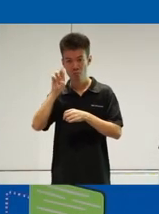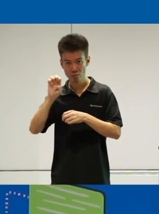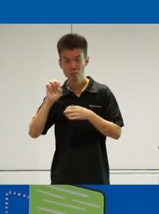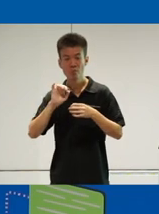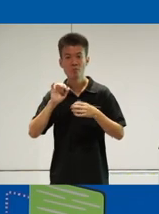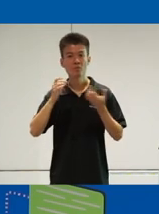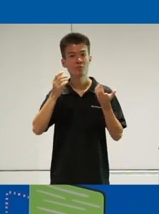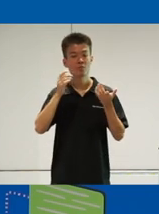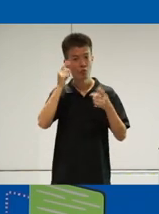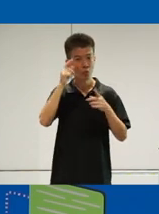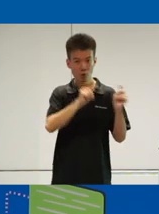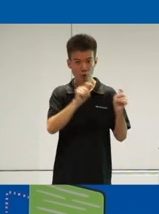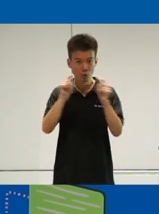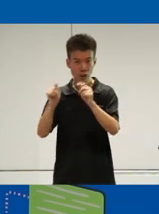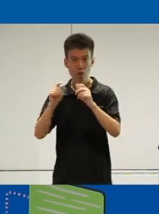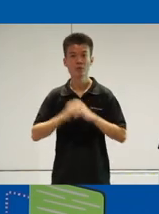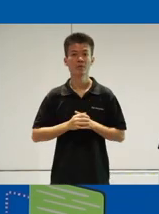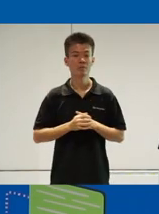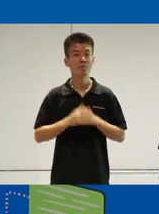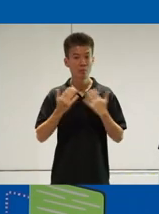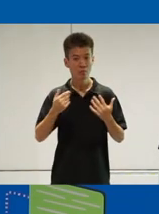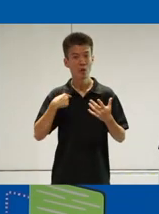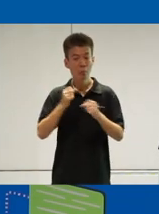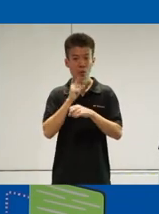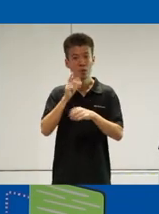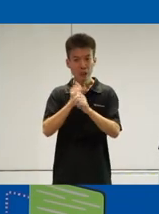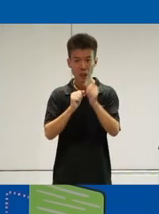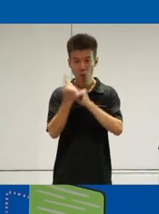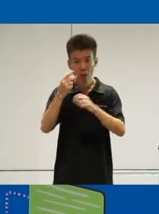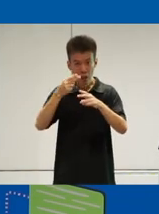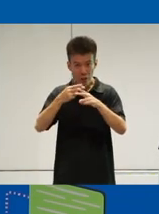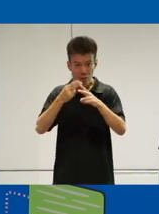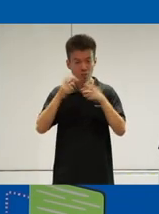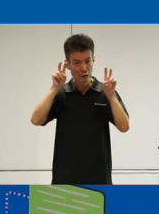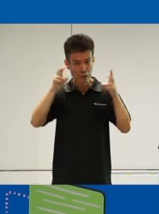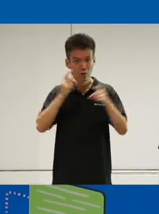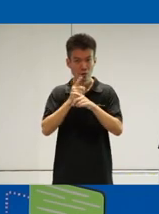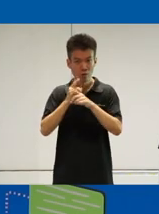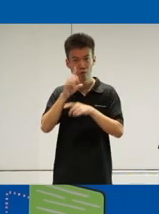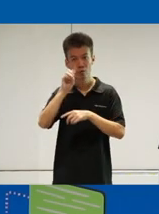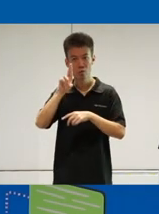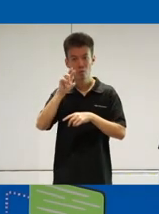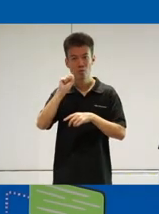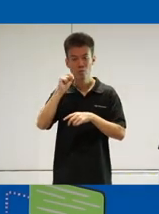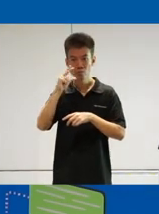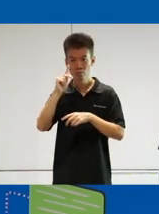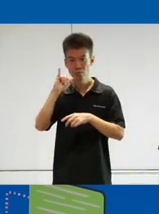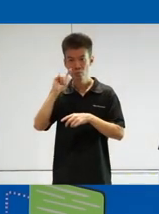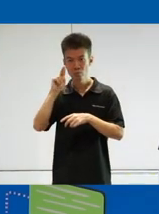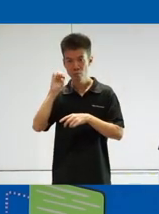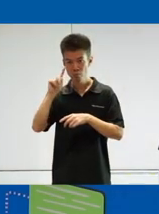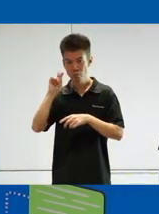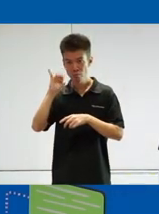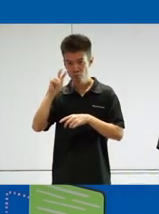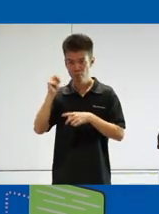transportation. So let me just make sure I get everyone's names and title correctly. First we have Dr. Steve Robinson. Please give him